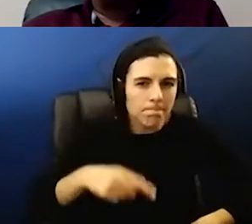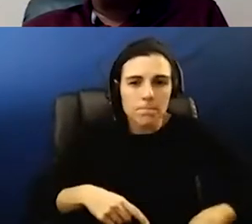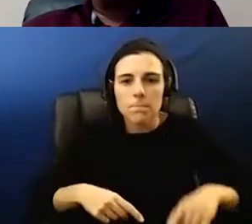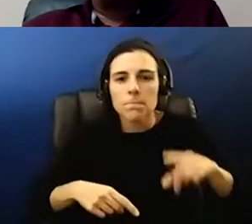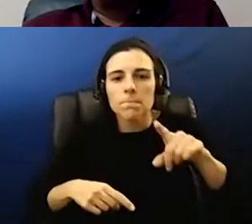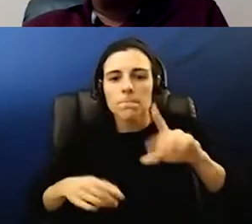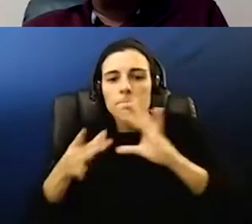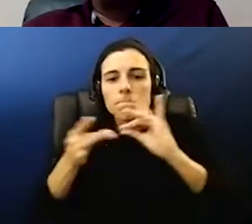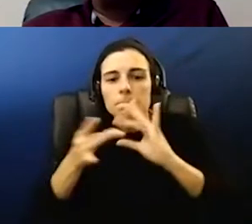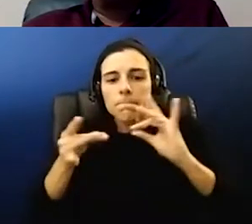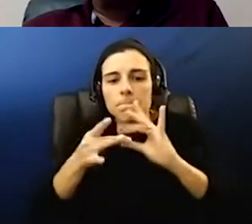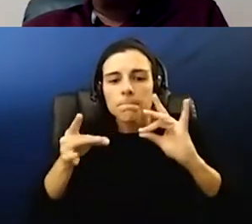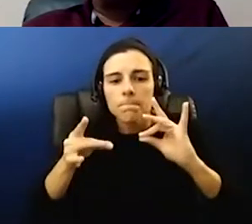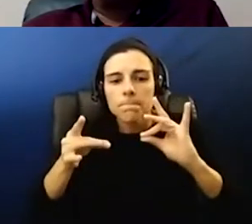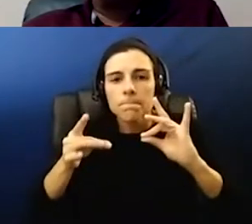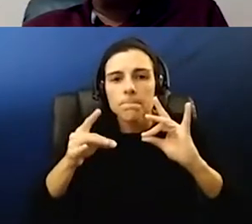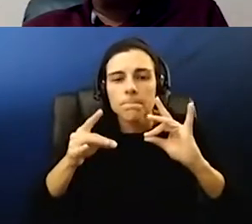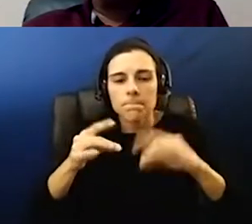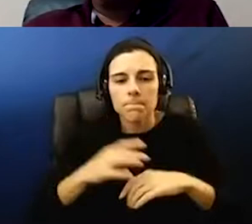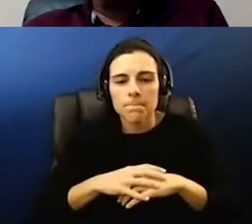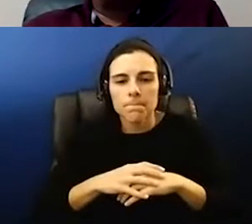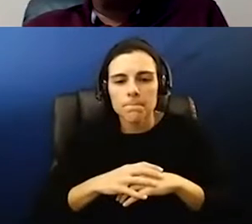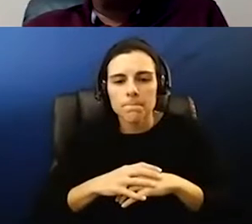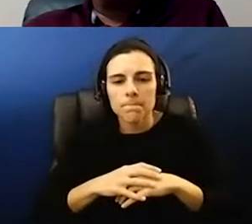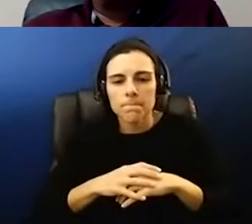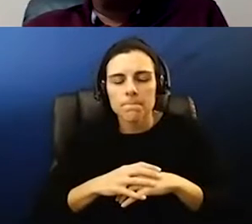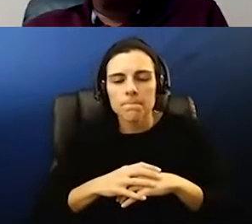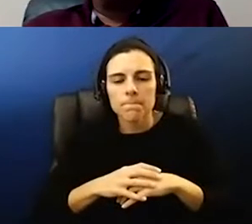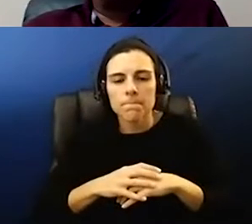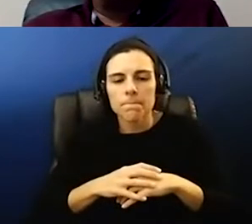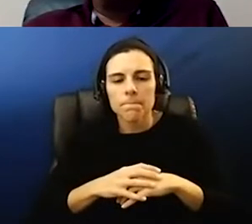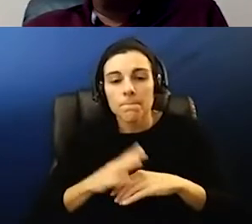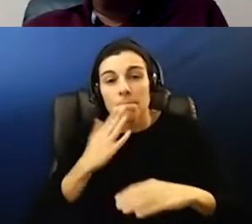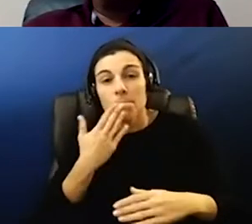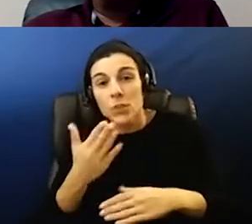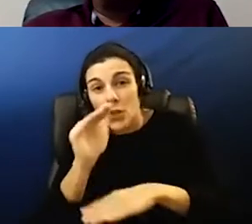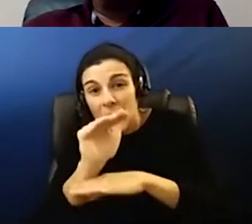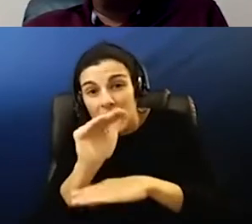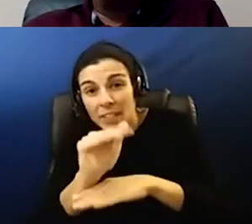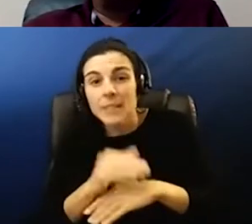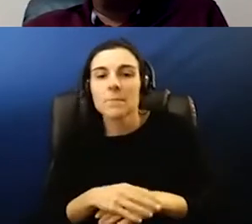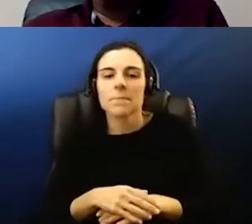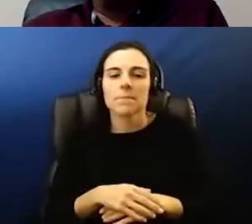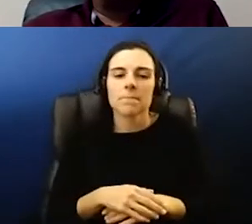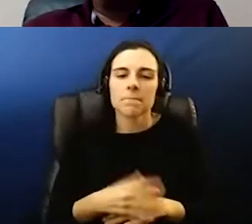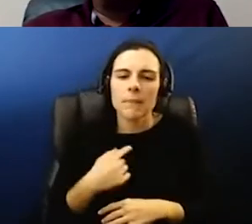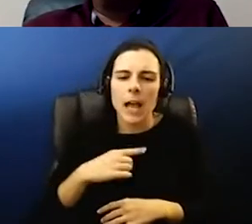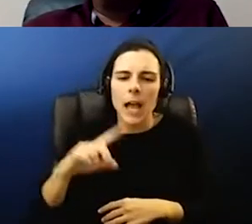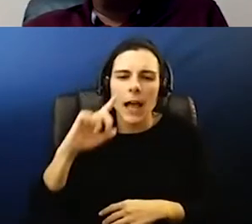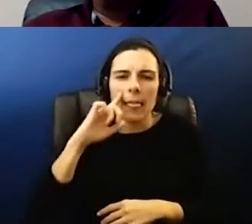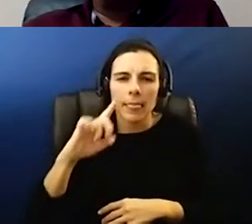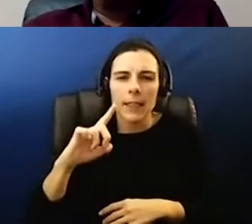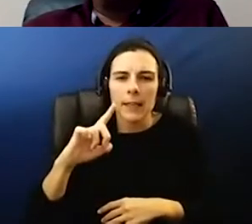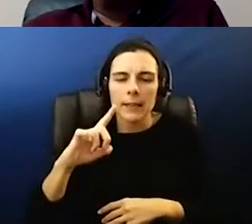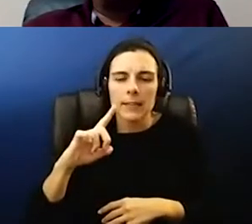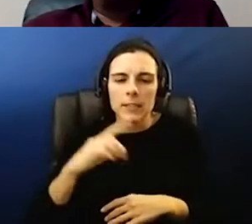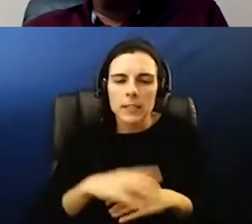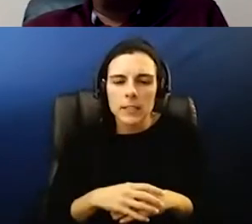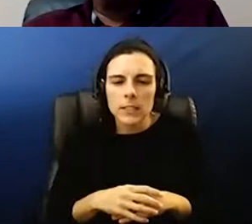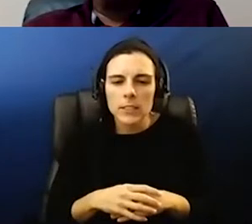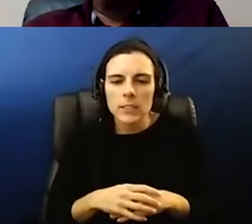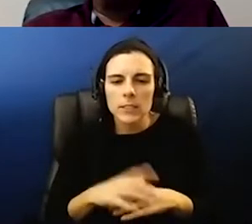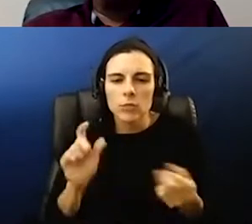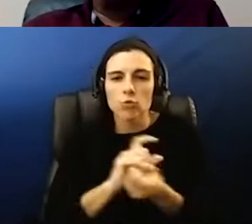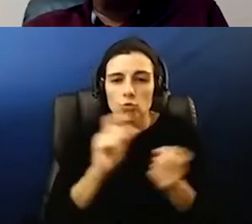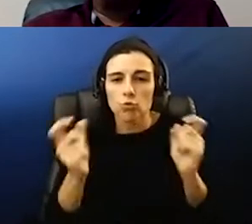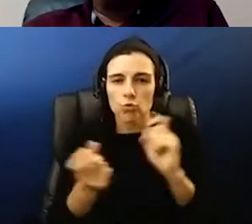can i chime in yes please uh i thought i'd at least say uh good evening um yeah i think the the role of the principalship i think that has changed